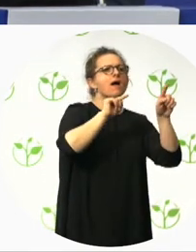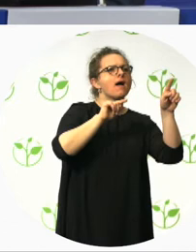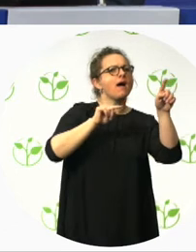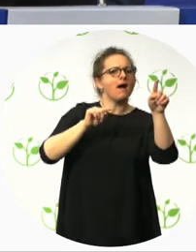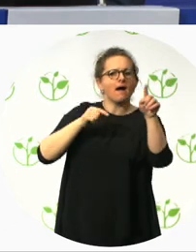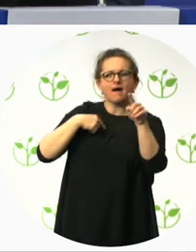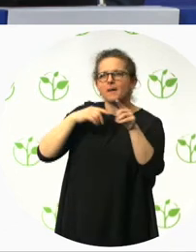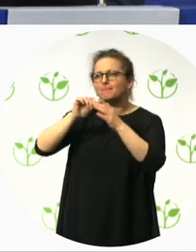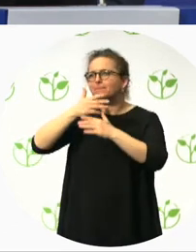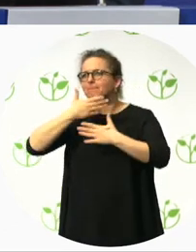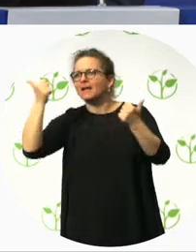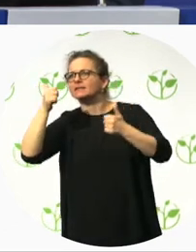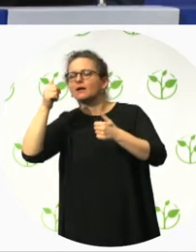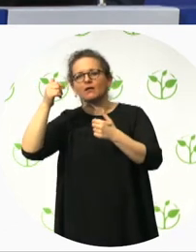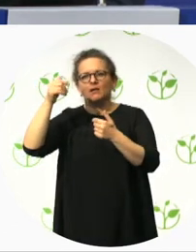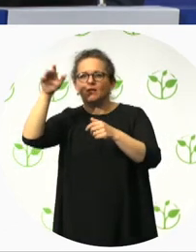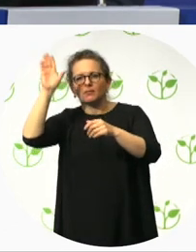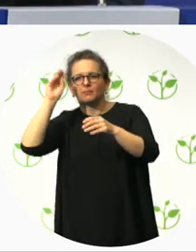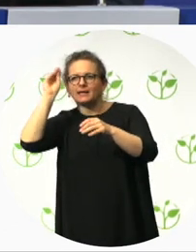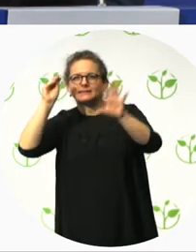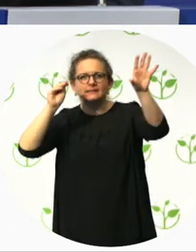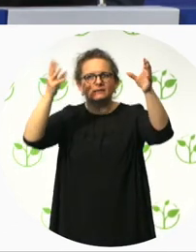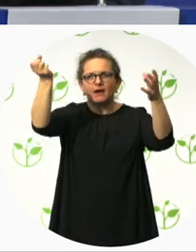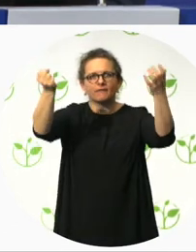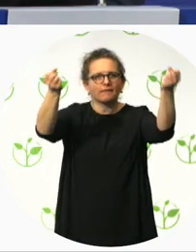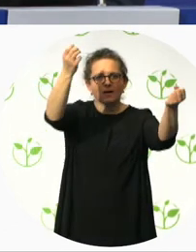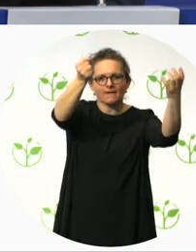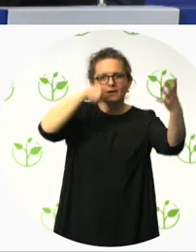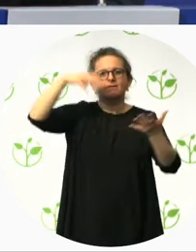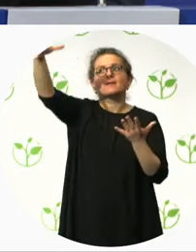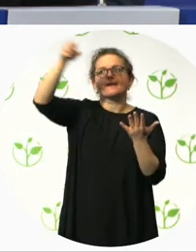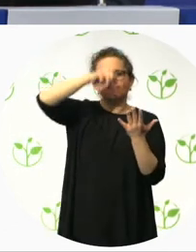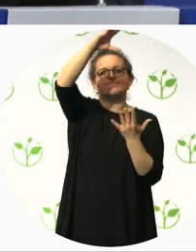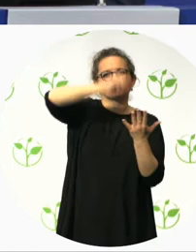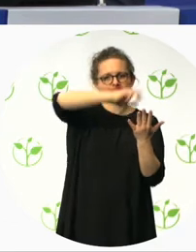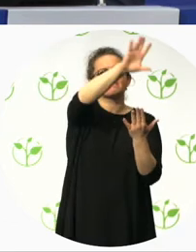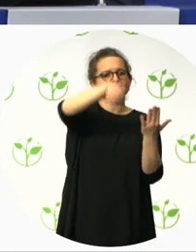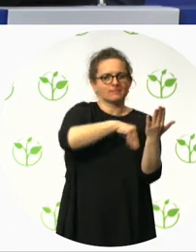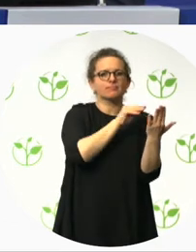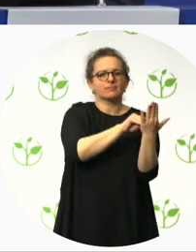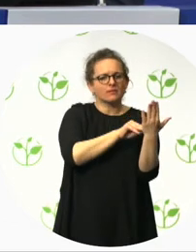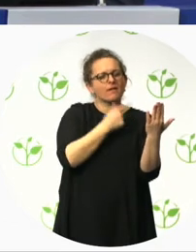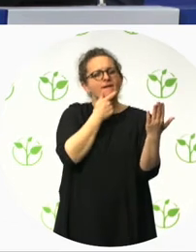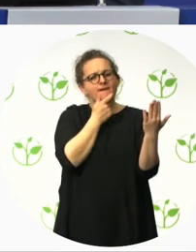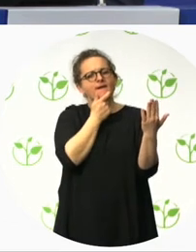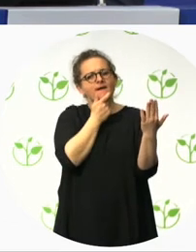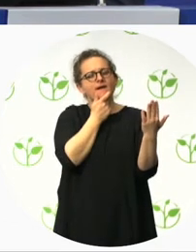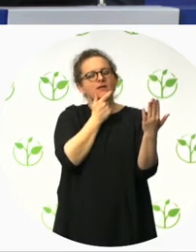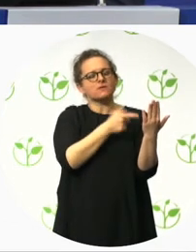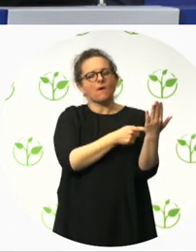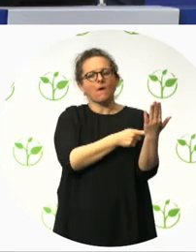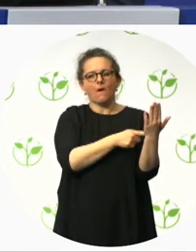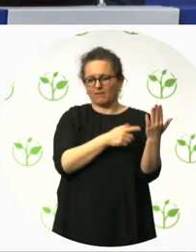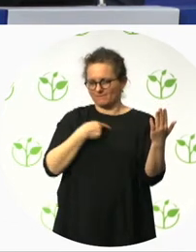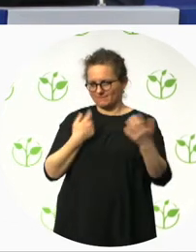document, uh, as a benchmarking tool. Which we could then hand over to developers, partners we were working with. And say, this is what